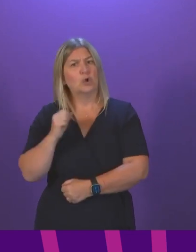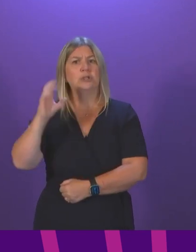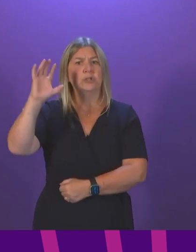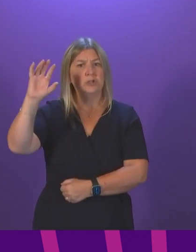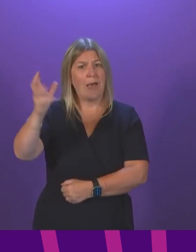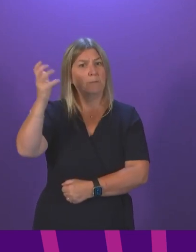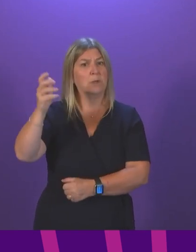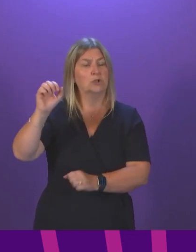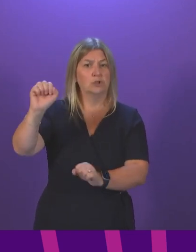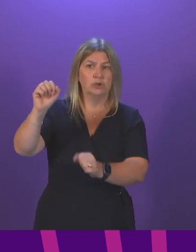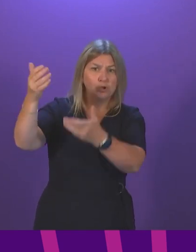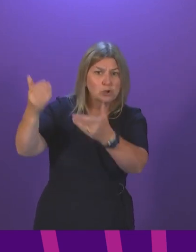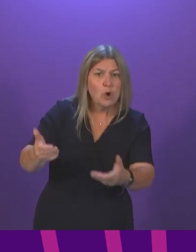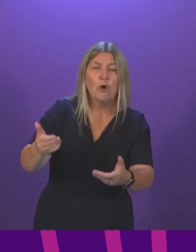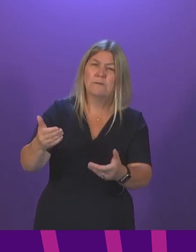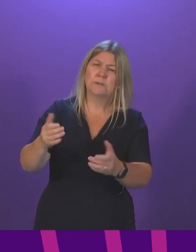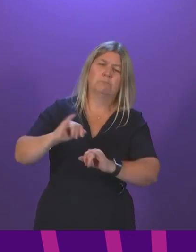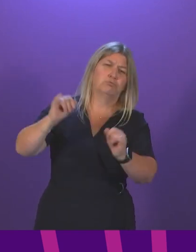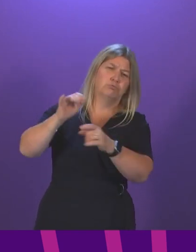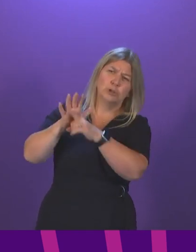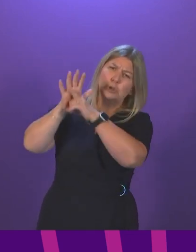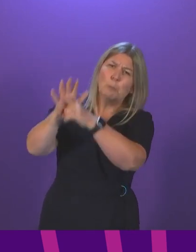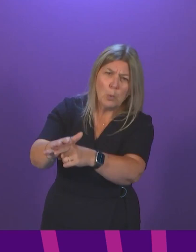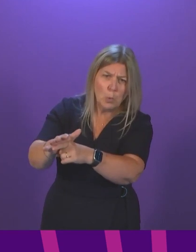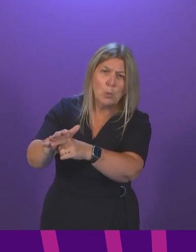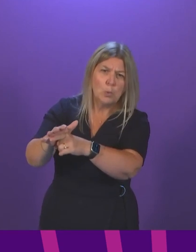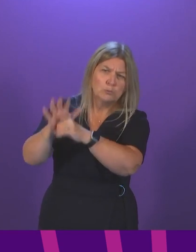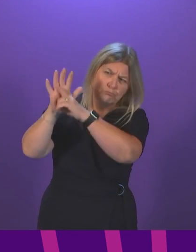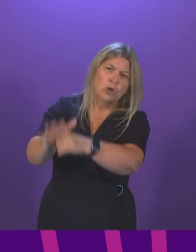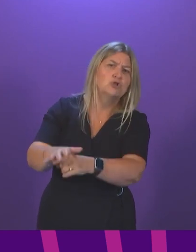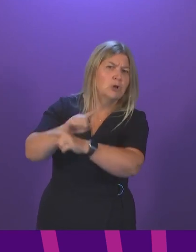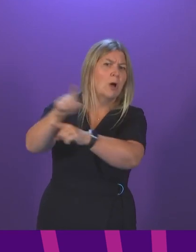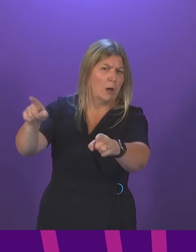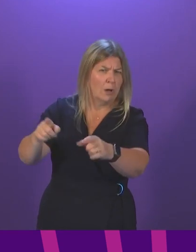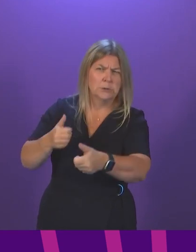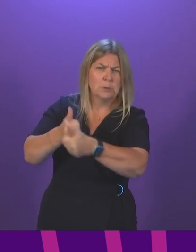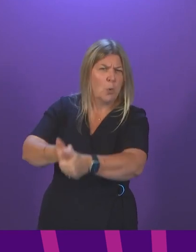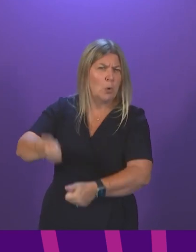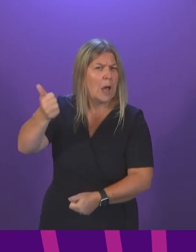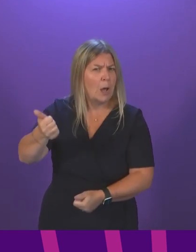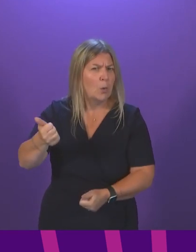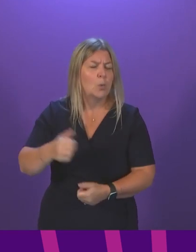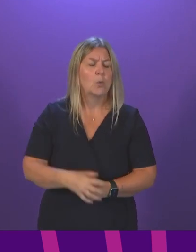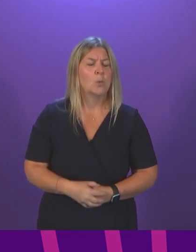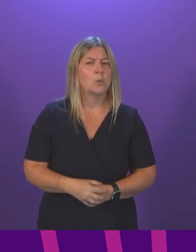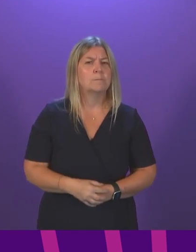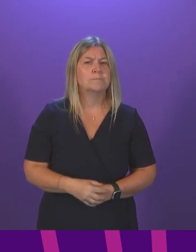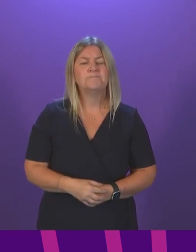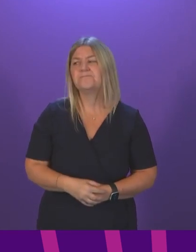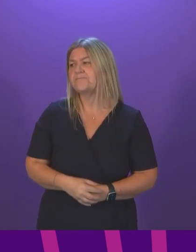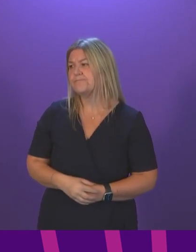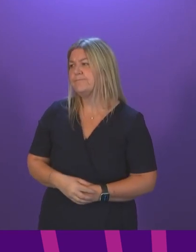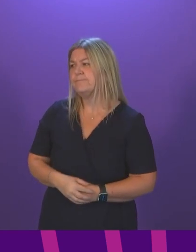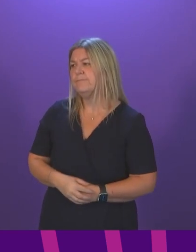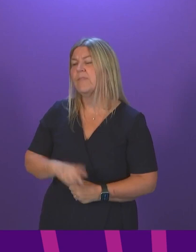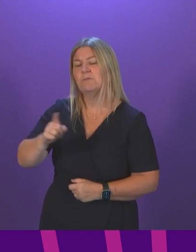coping with reports of unprecedented pressure that is resulting in significant increases to waiting times? First Minister. Obviously, the presenting